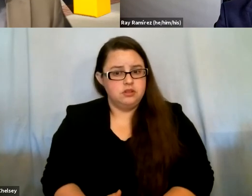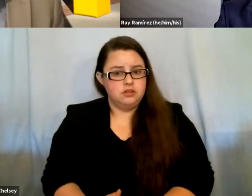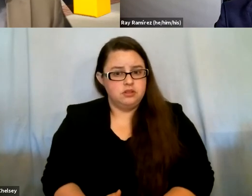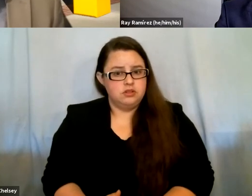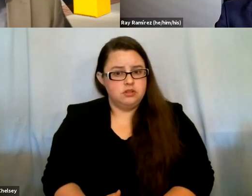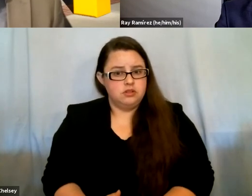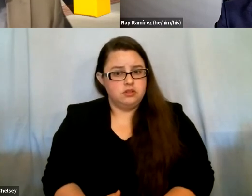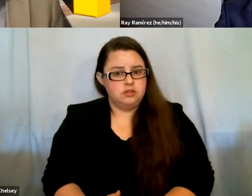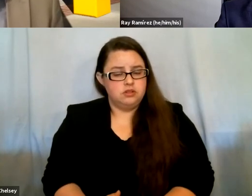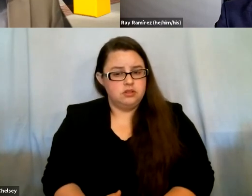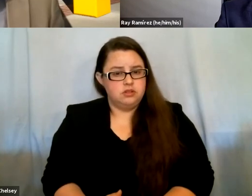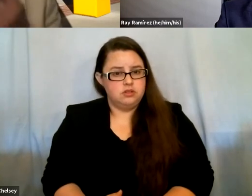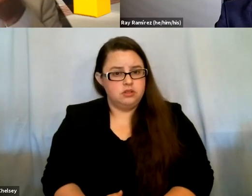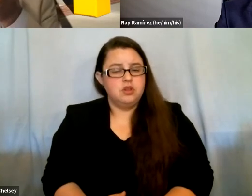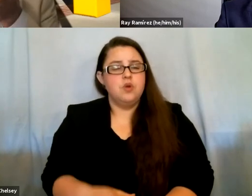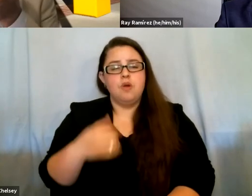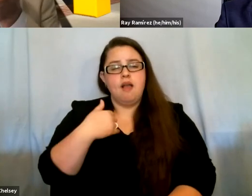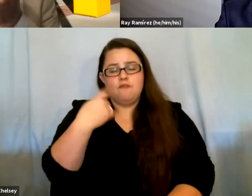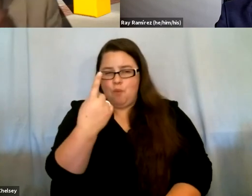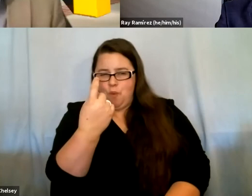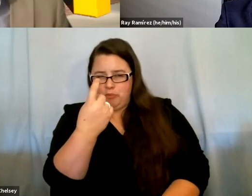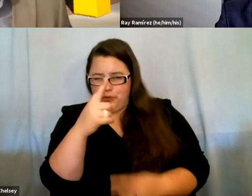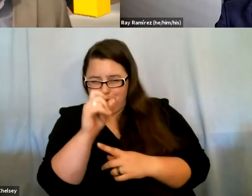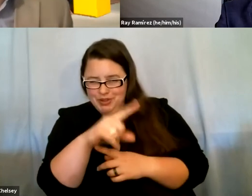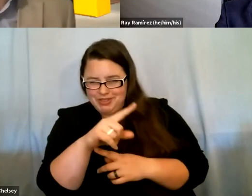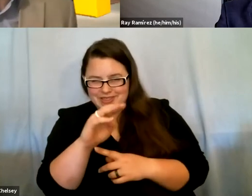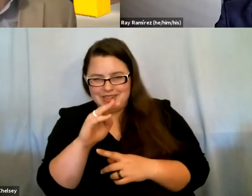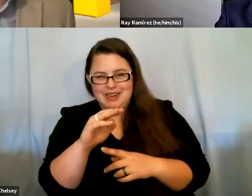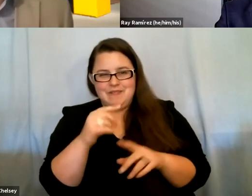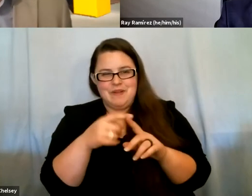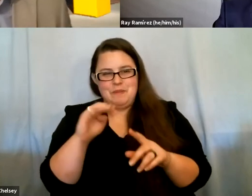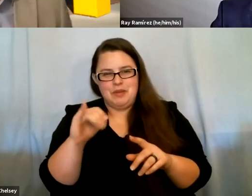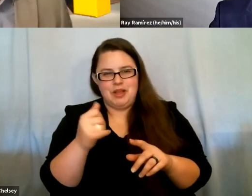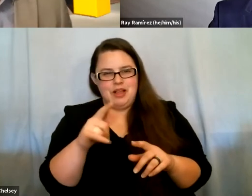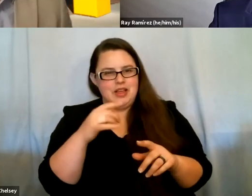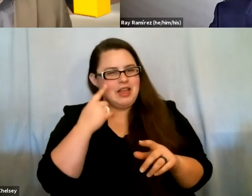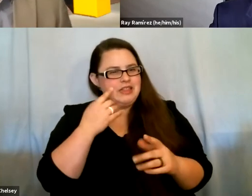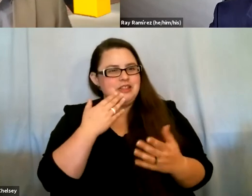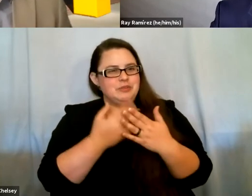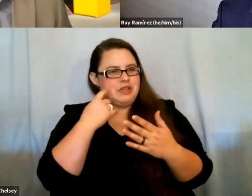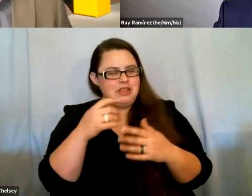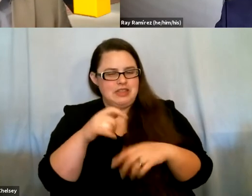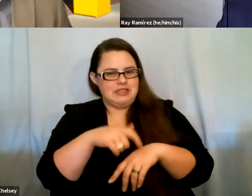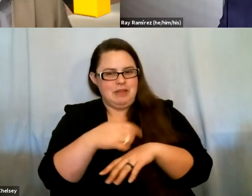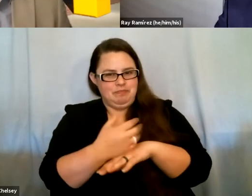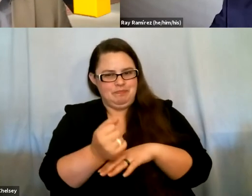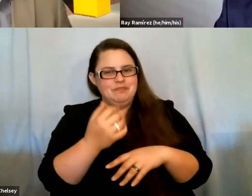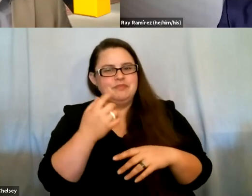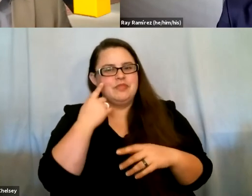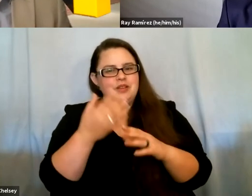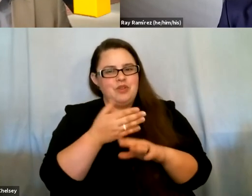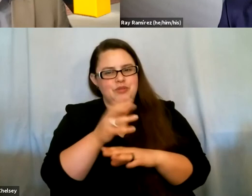Oh, we do have one more question, which is good, because I think that's all we have time for before we transition here.